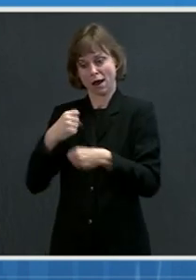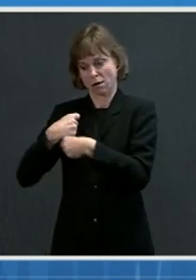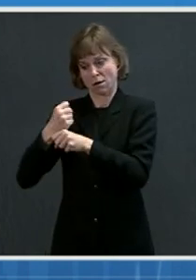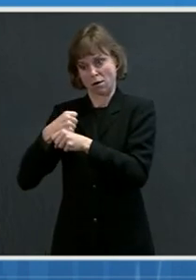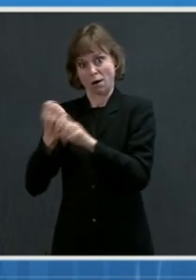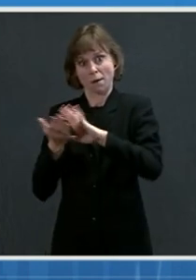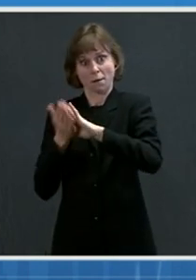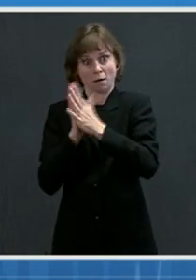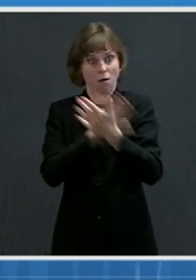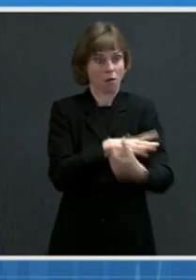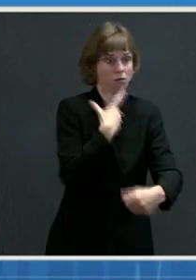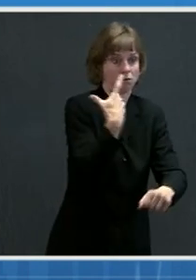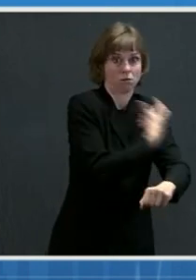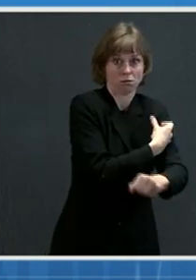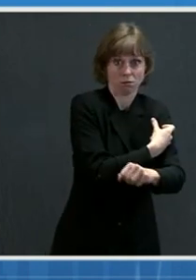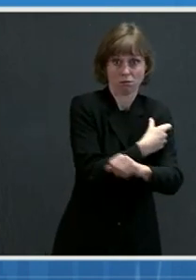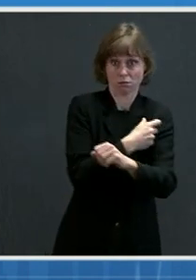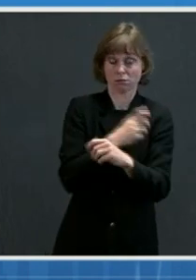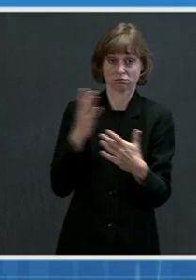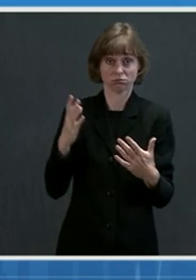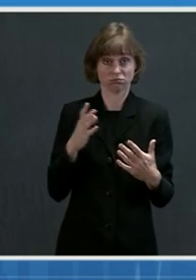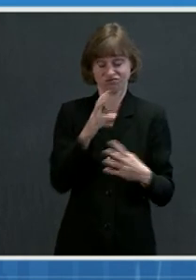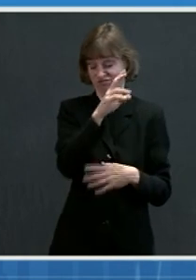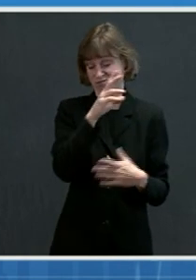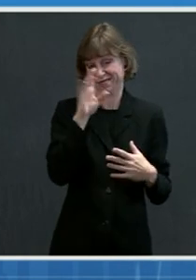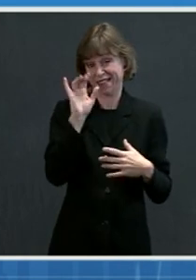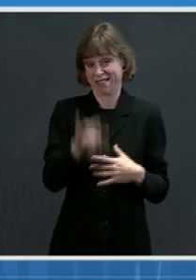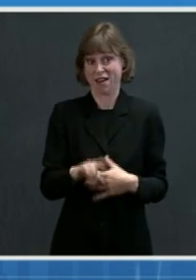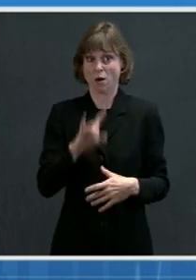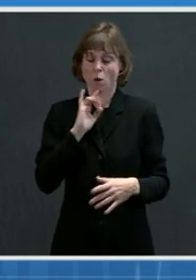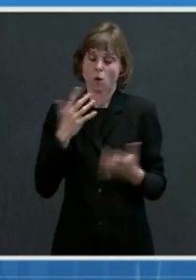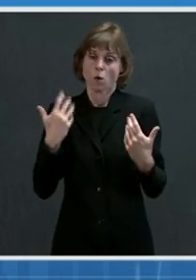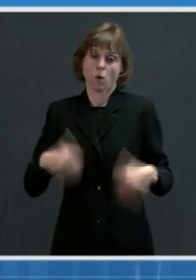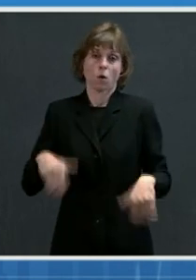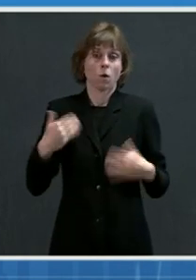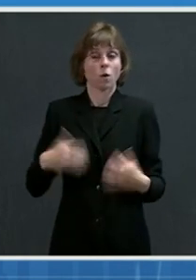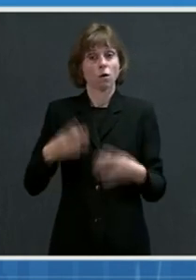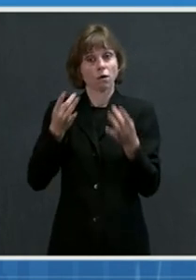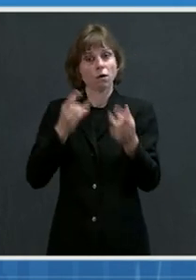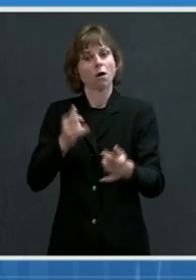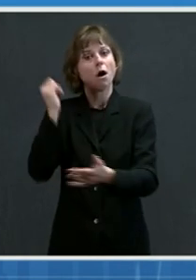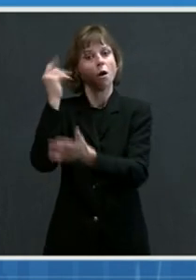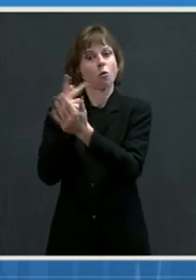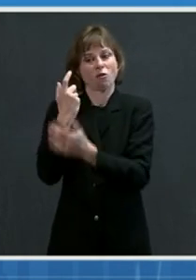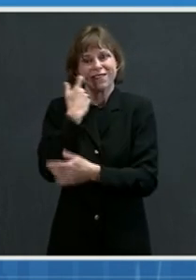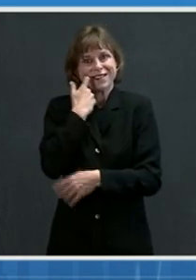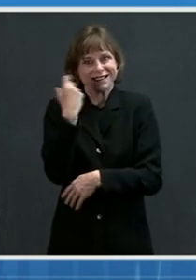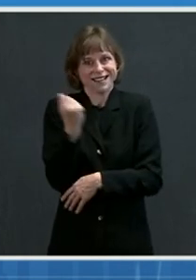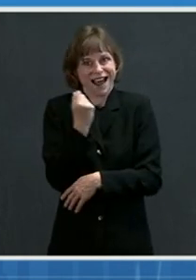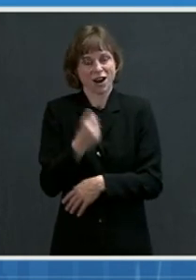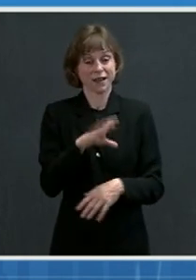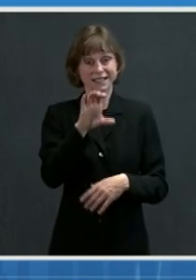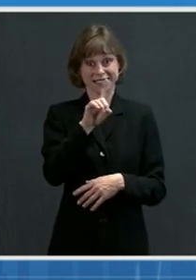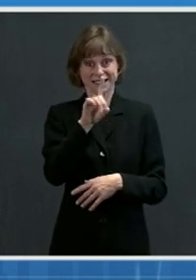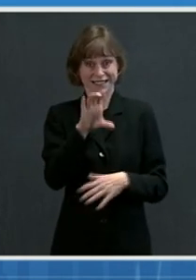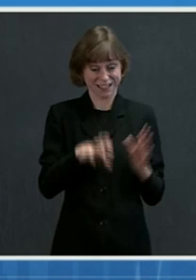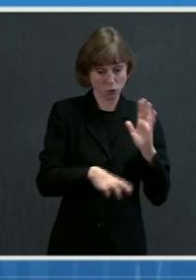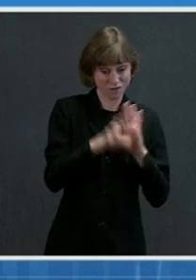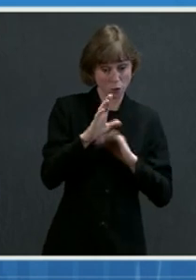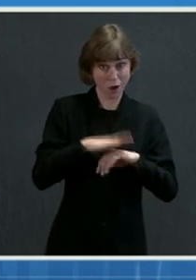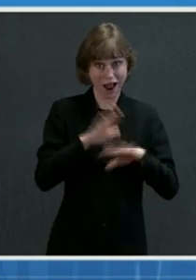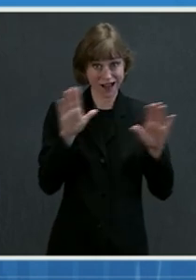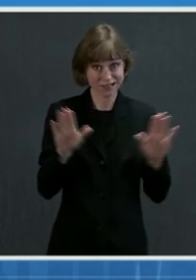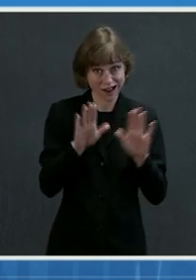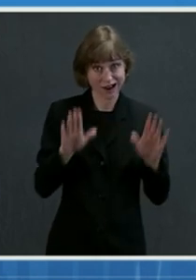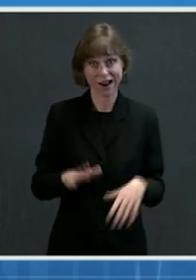efficiency. This vaccine was approved on Saturday. The CDC reviewed it on Sunday. The same day,